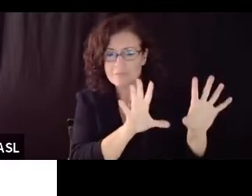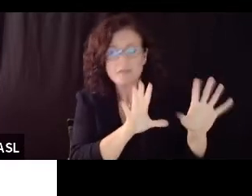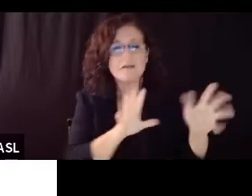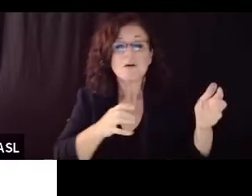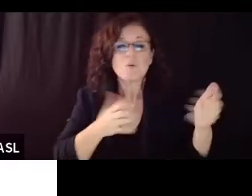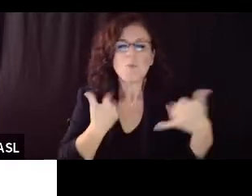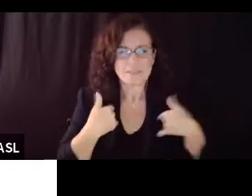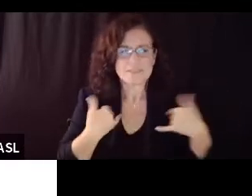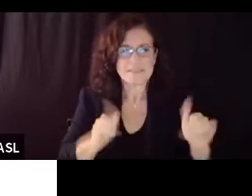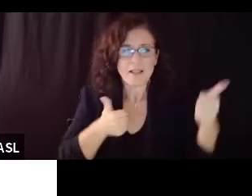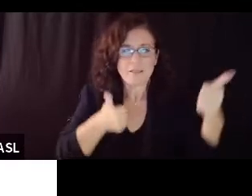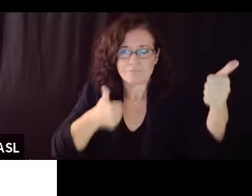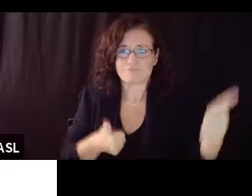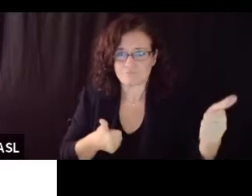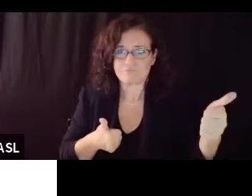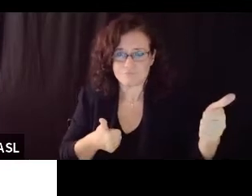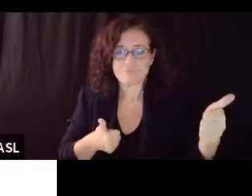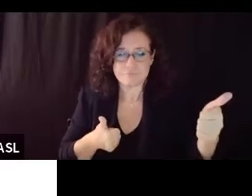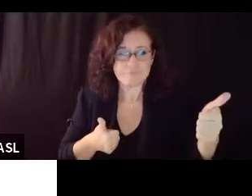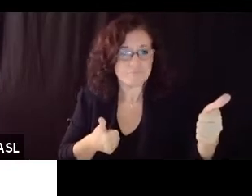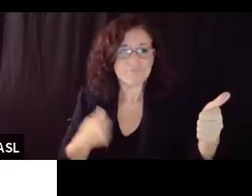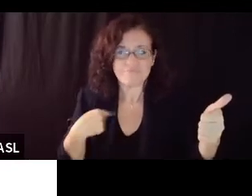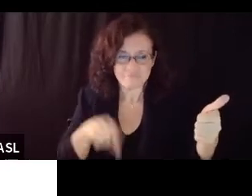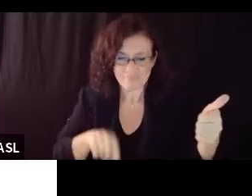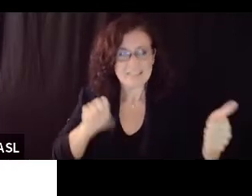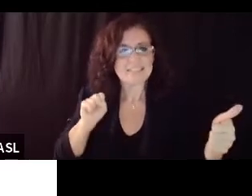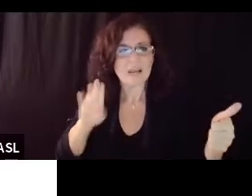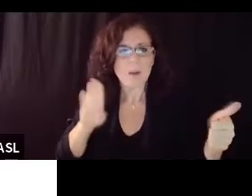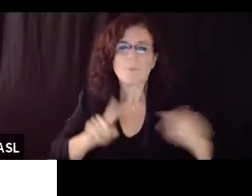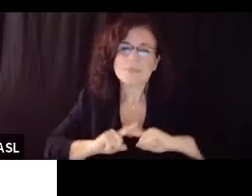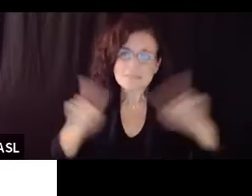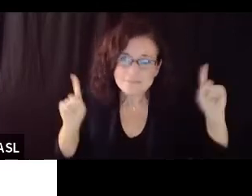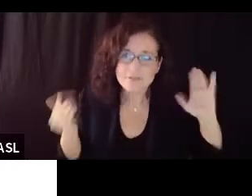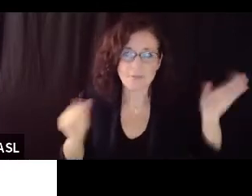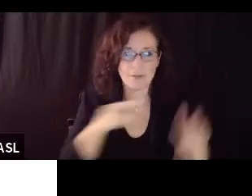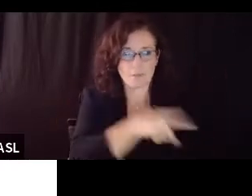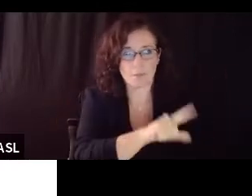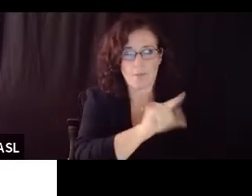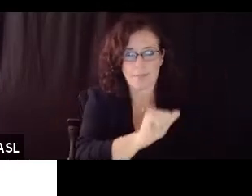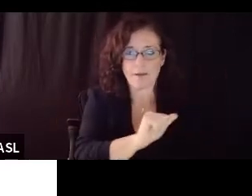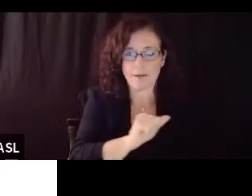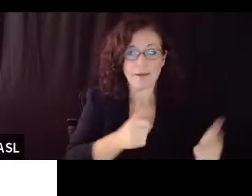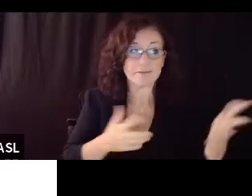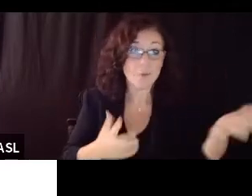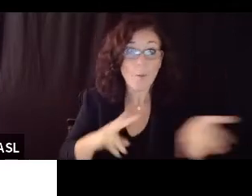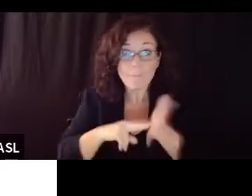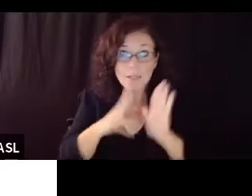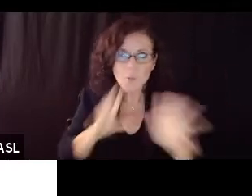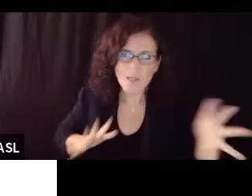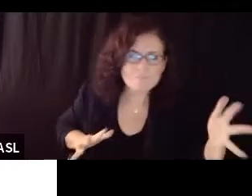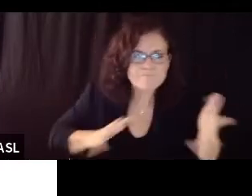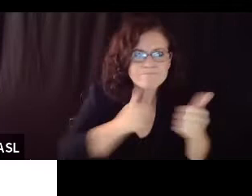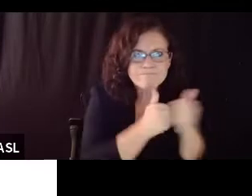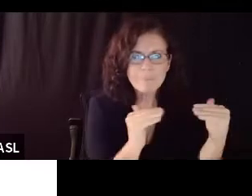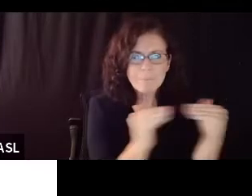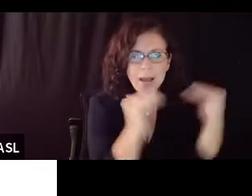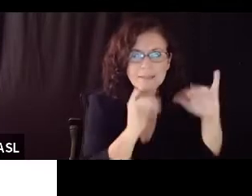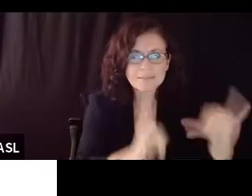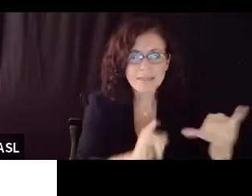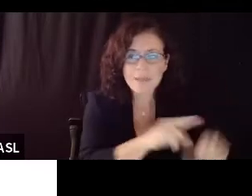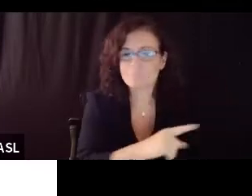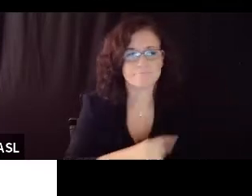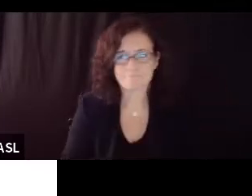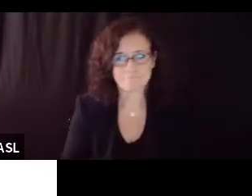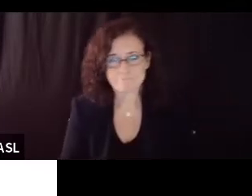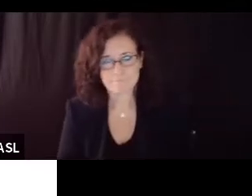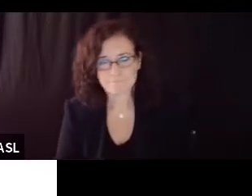different community we're a different county um than of course the Los Angeles County area and um I think that all all it means to me